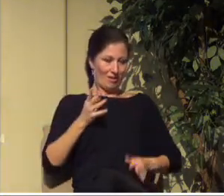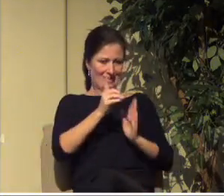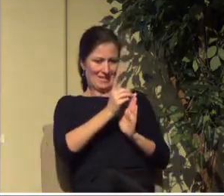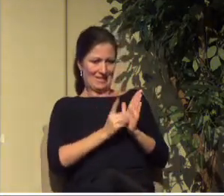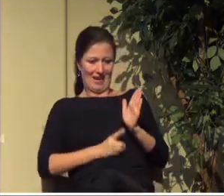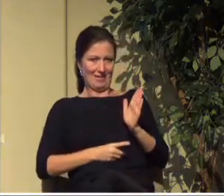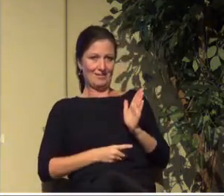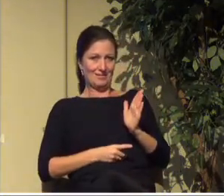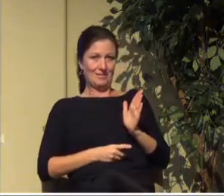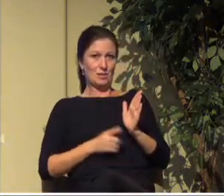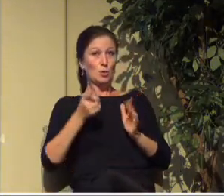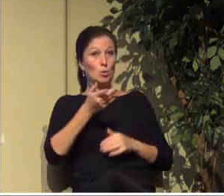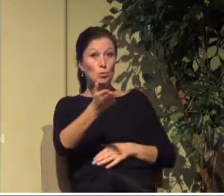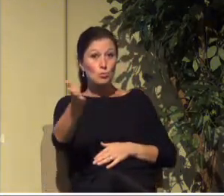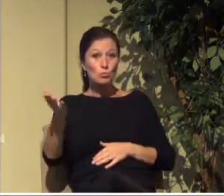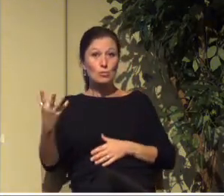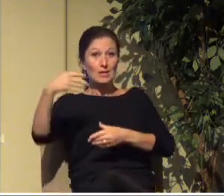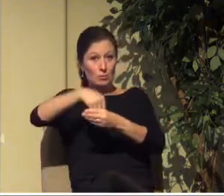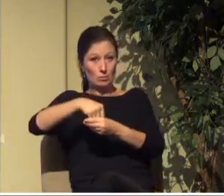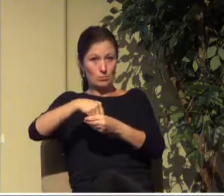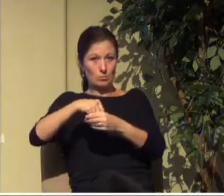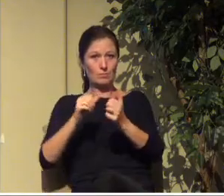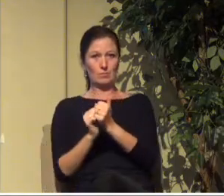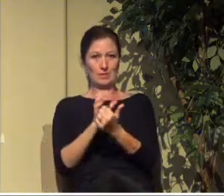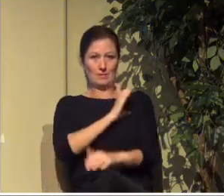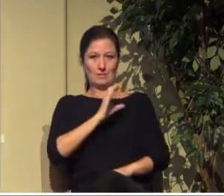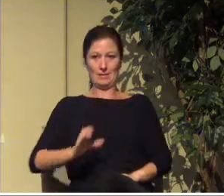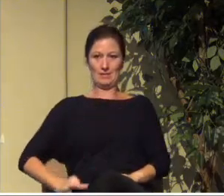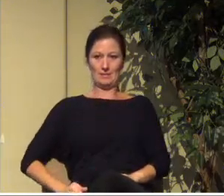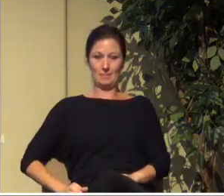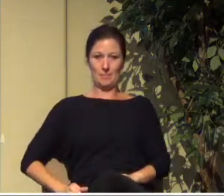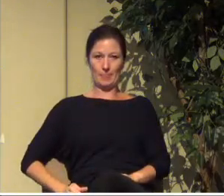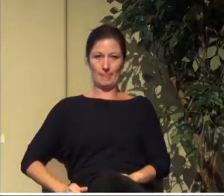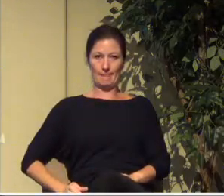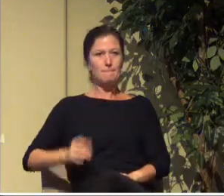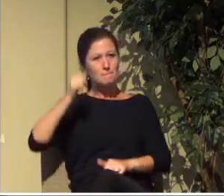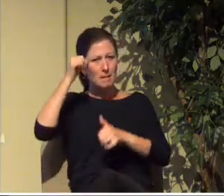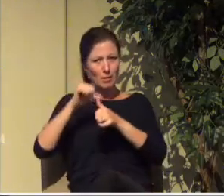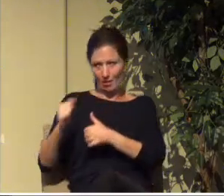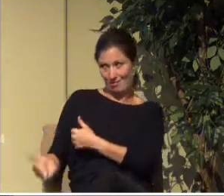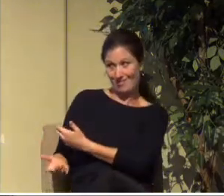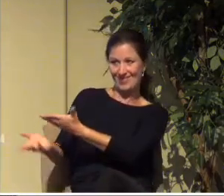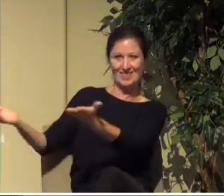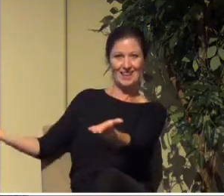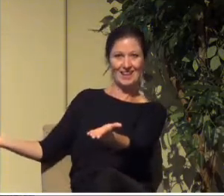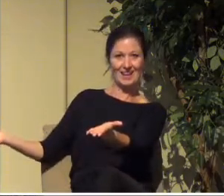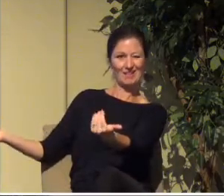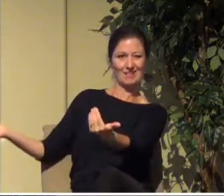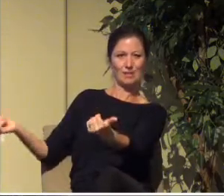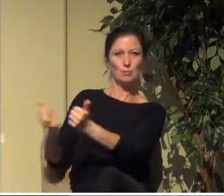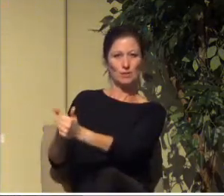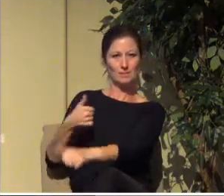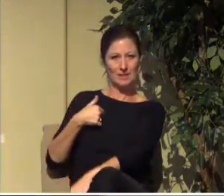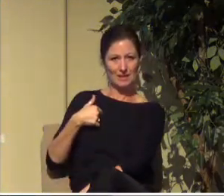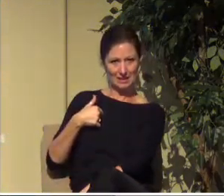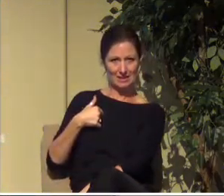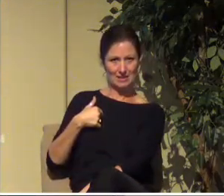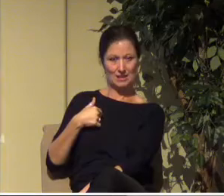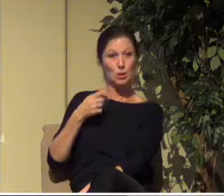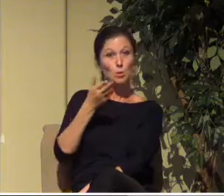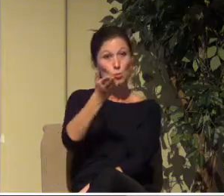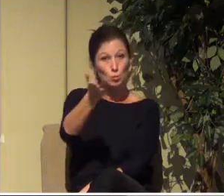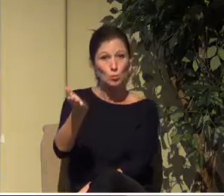you were included in Christ You remember we said there with me You were included with Christ